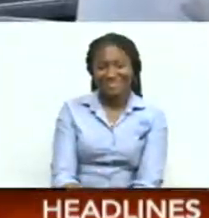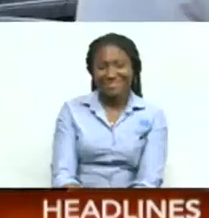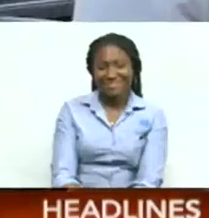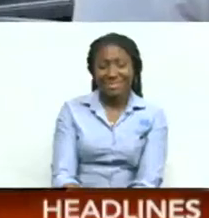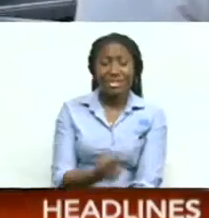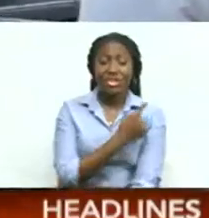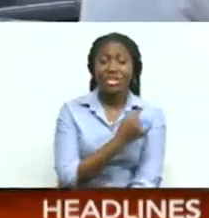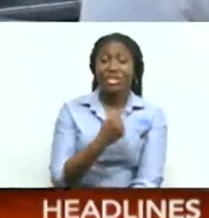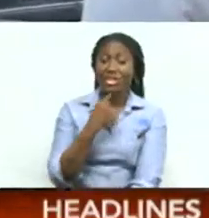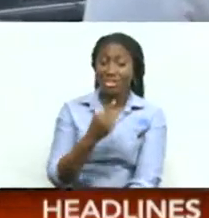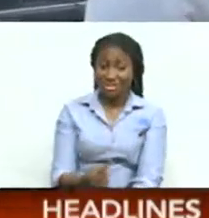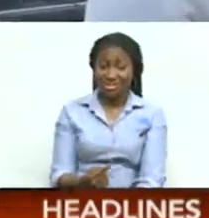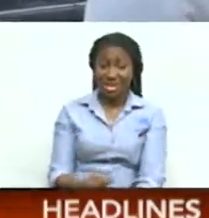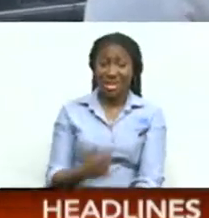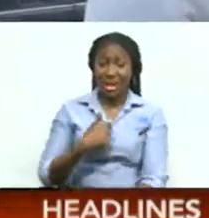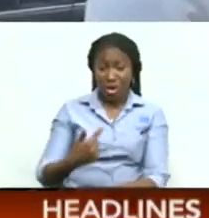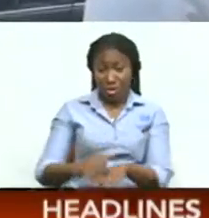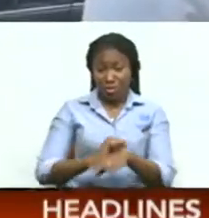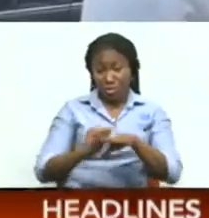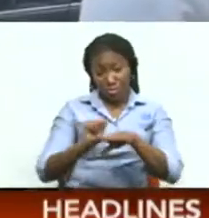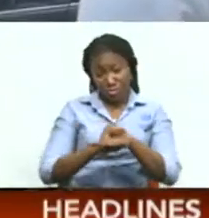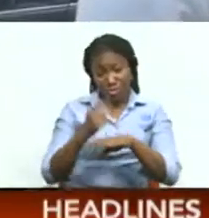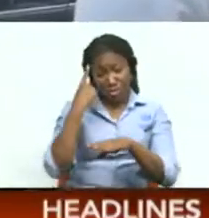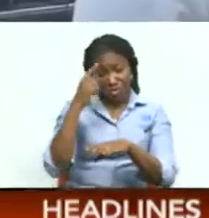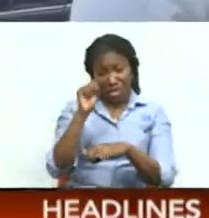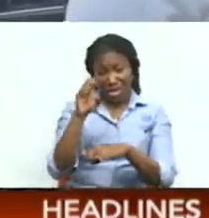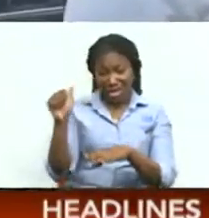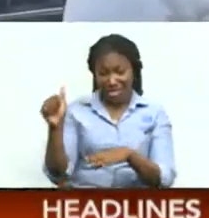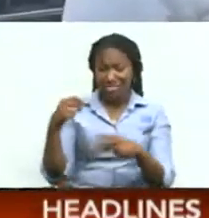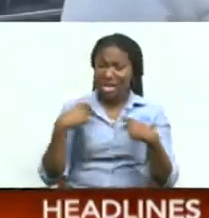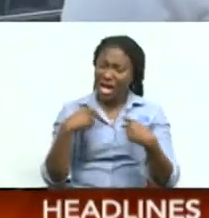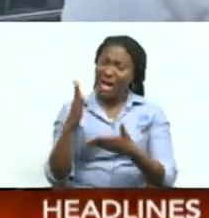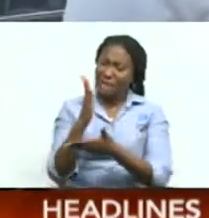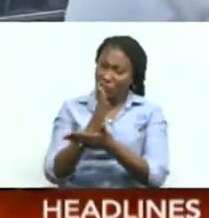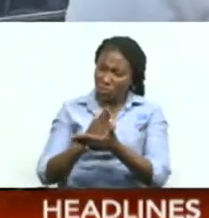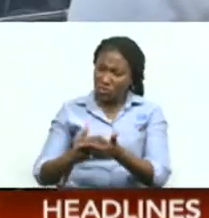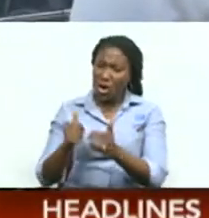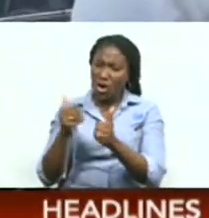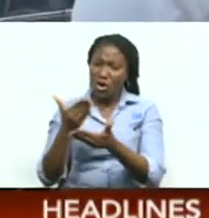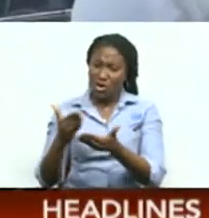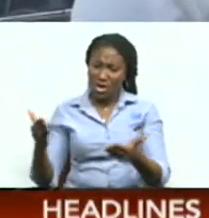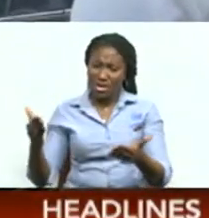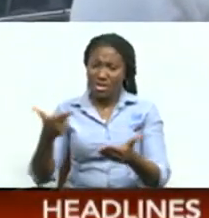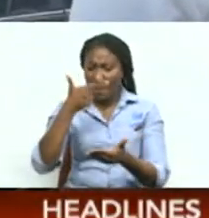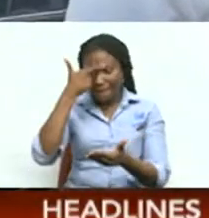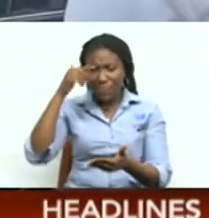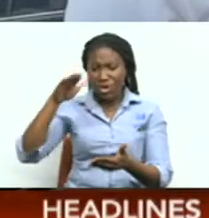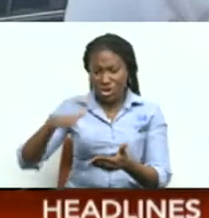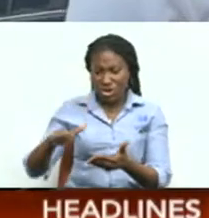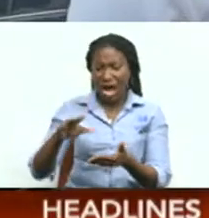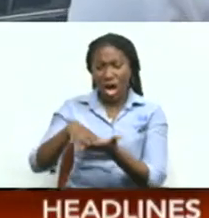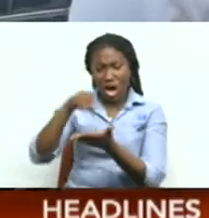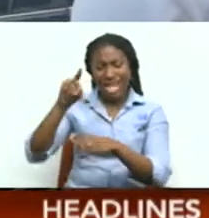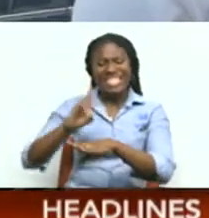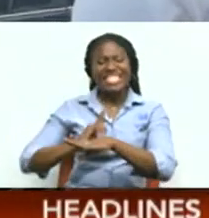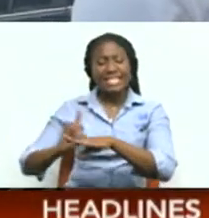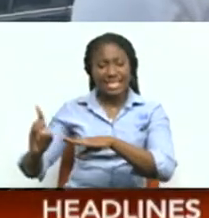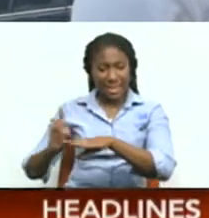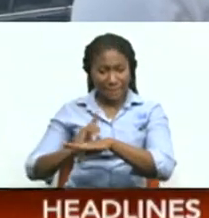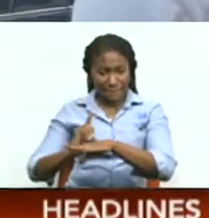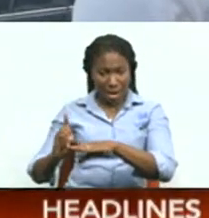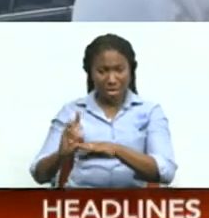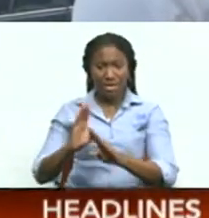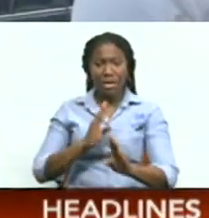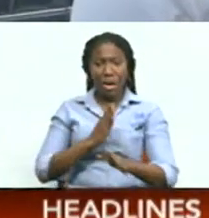Having gone through the process, the SEA does have its advantages in the sense that the child becomes a disciplined person and it prepares the child for